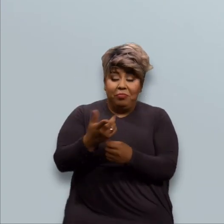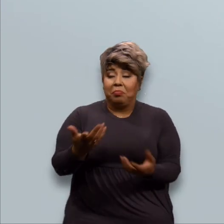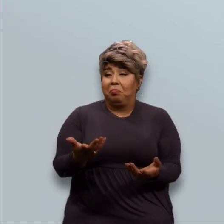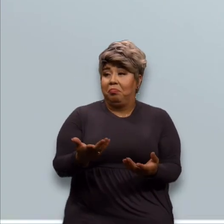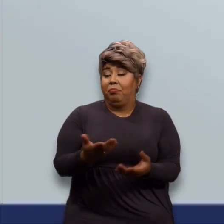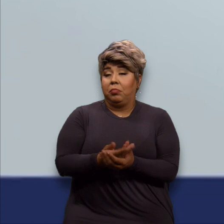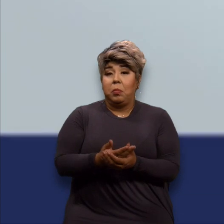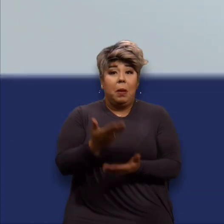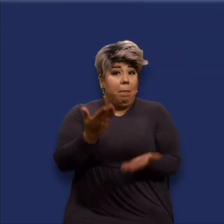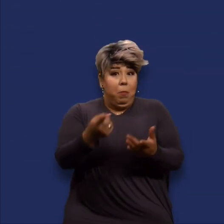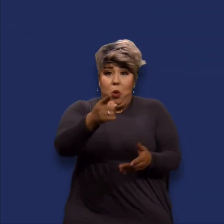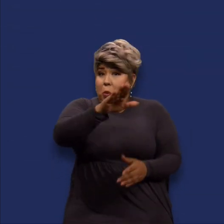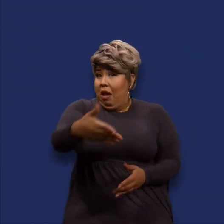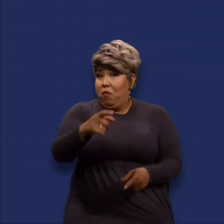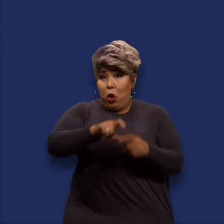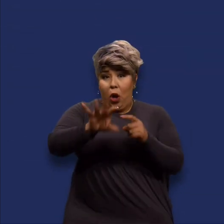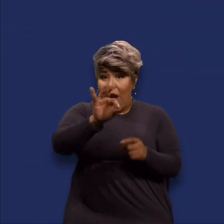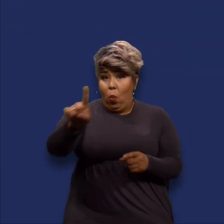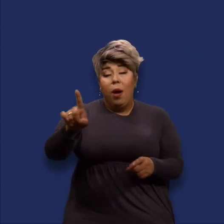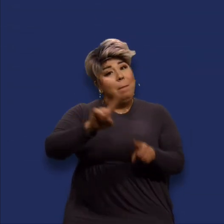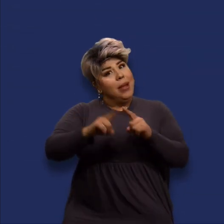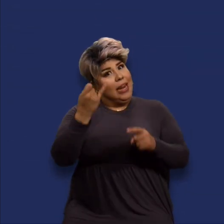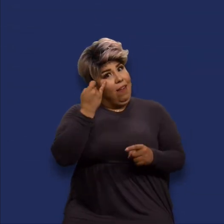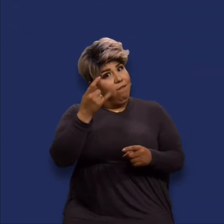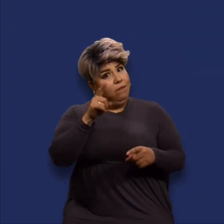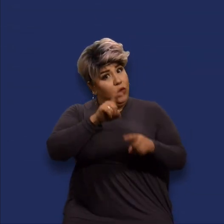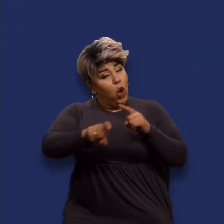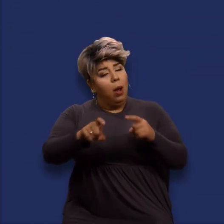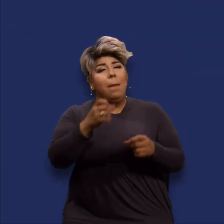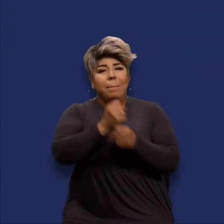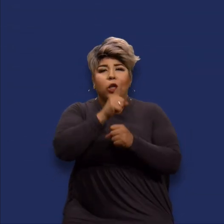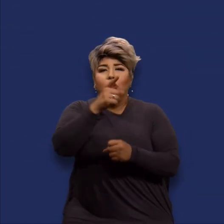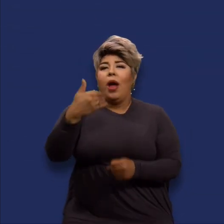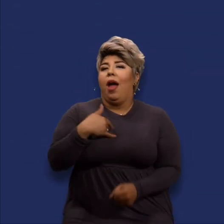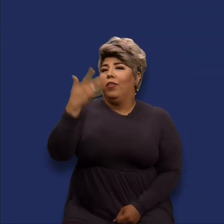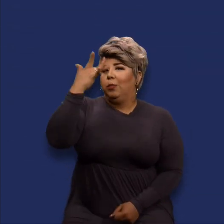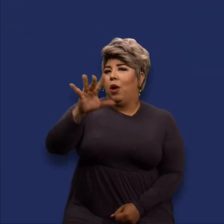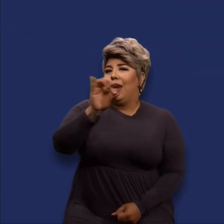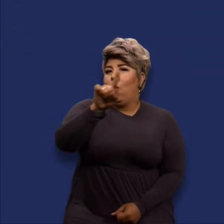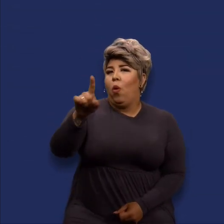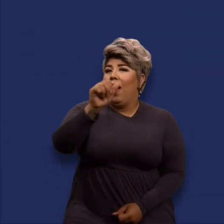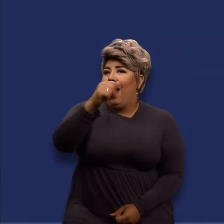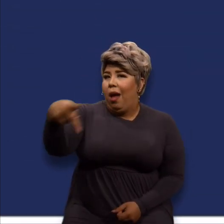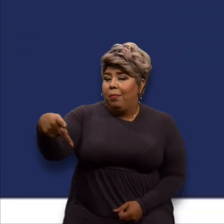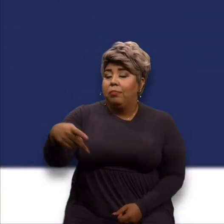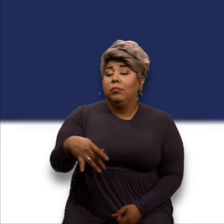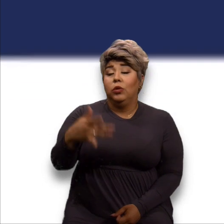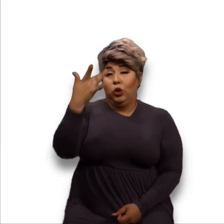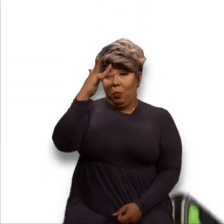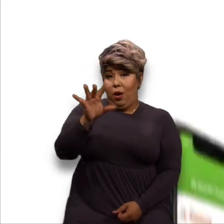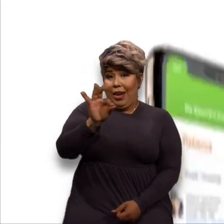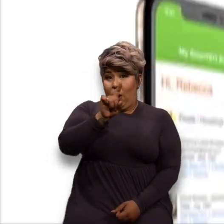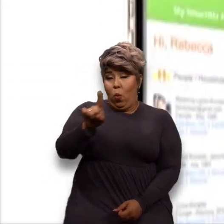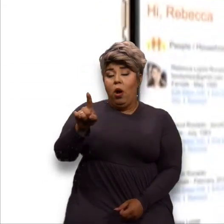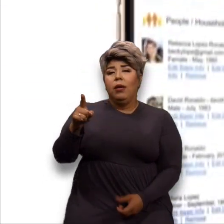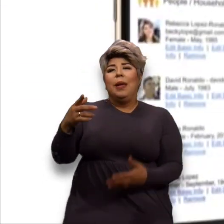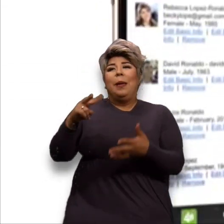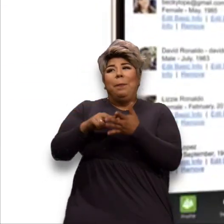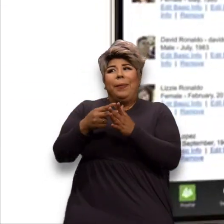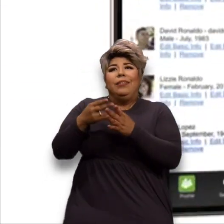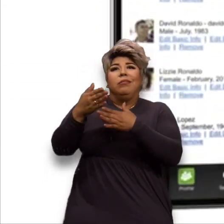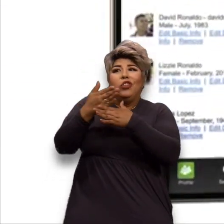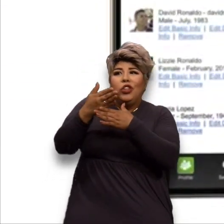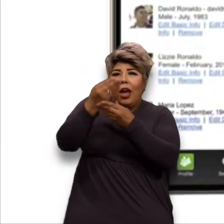may never have to call 911, but if you do, you'll want to make sure that you downloaded the smart911 app. Smart911 securely shares